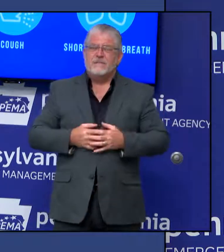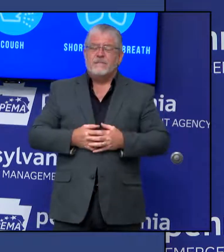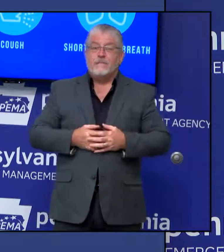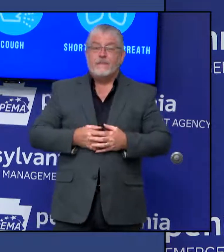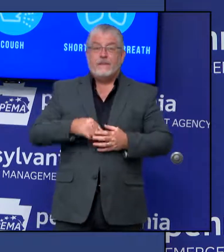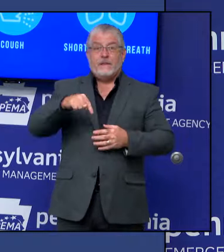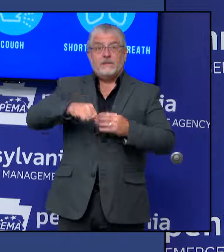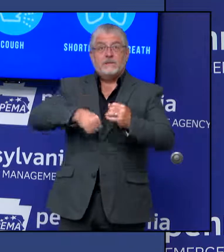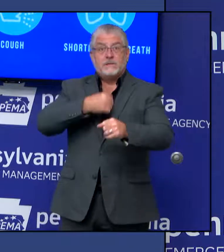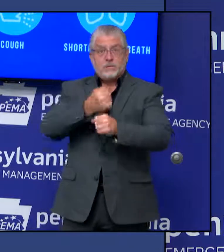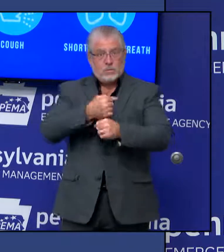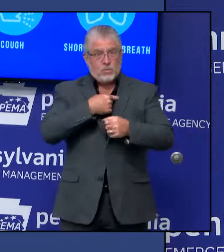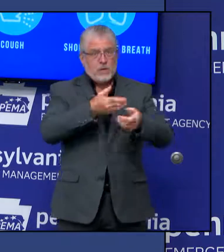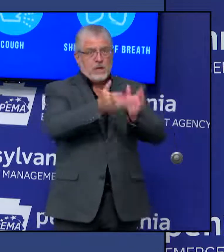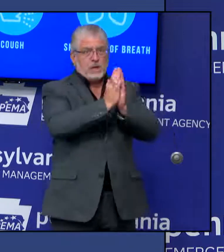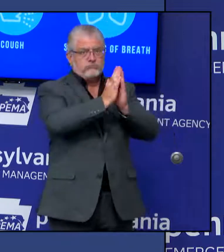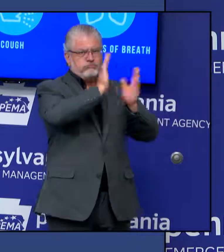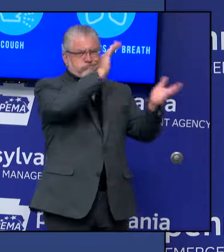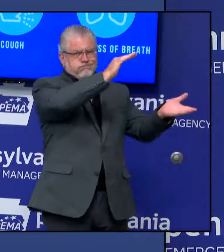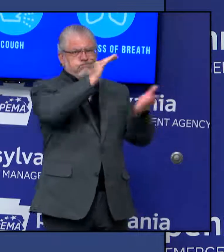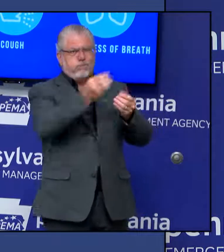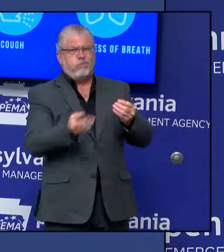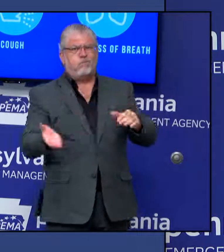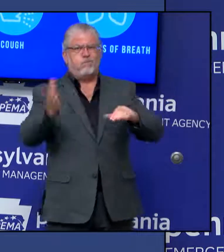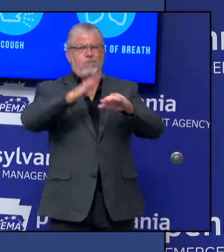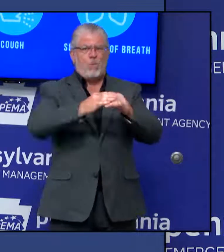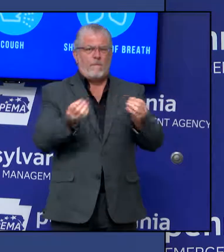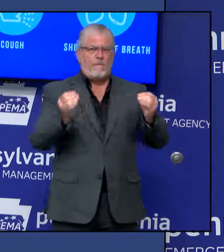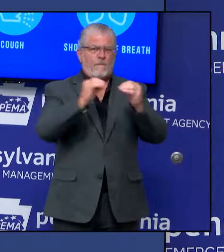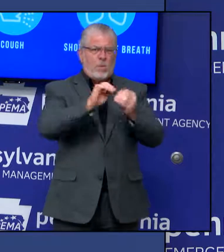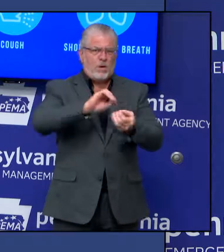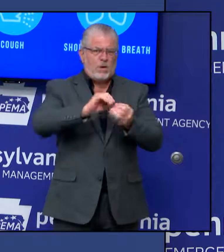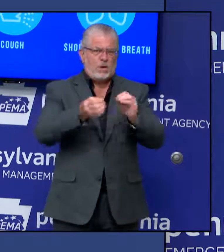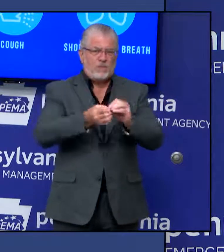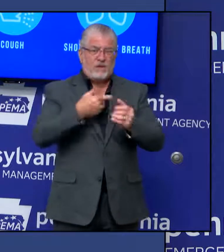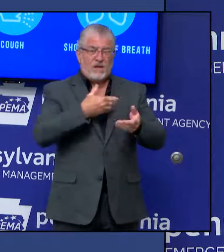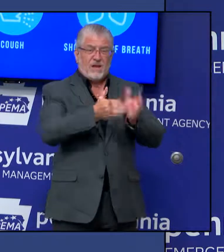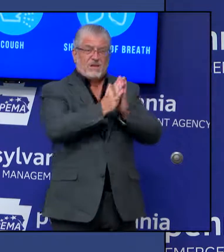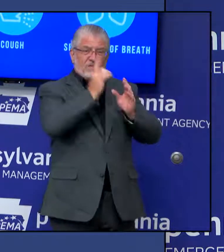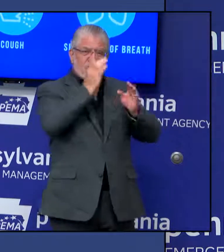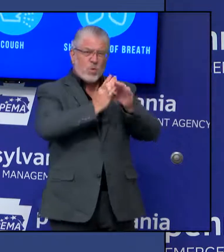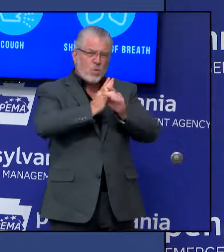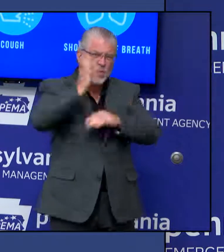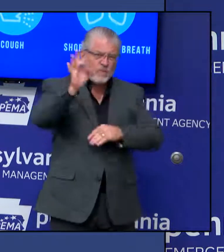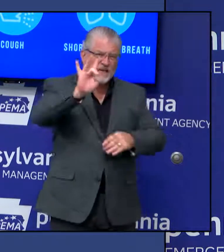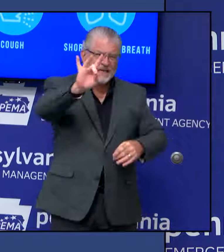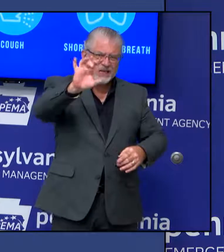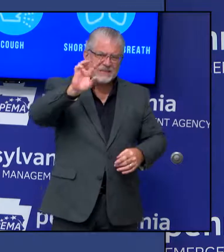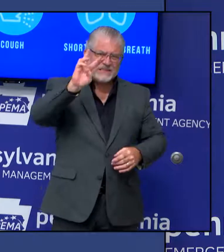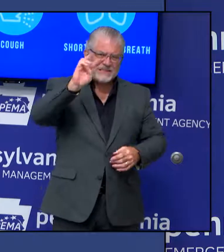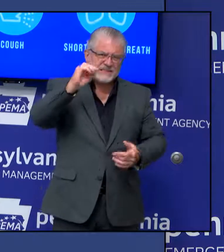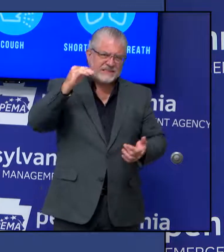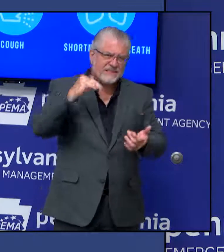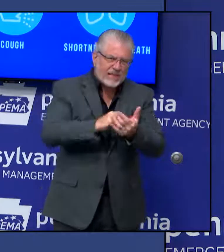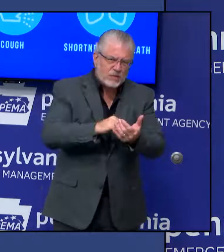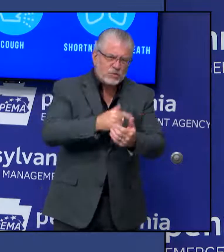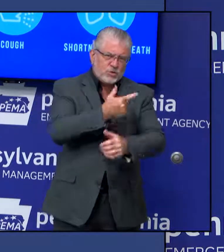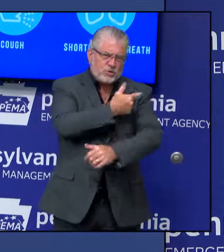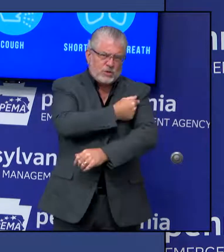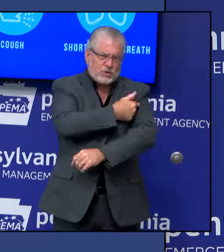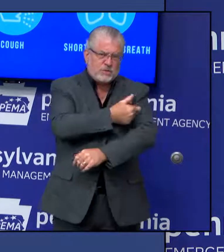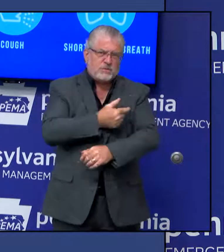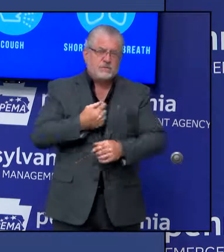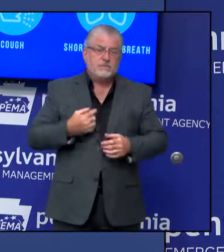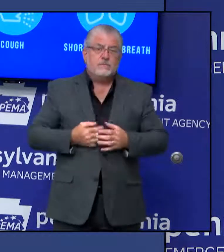receive more than 860,000 doses of the flu vaccine to make available to